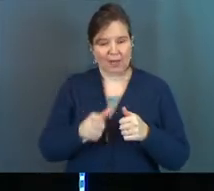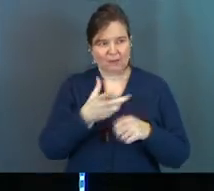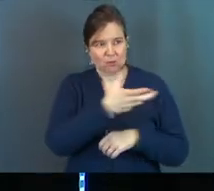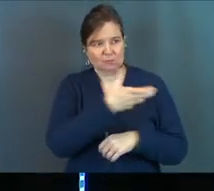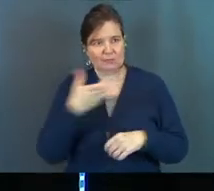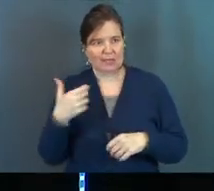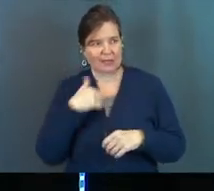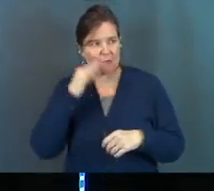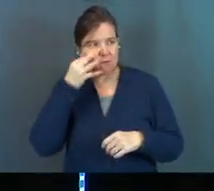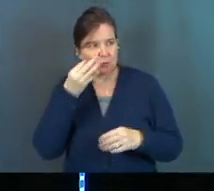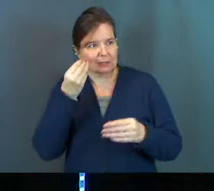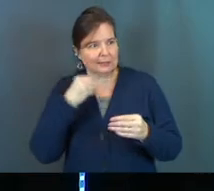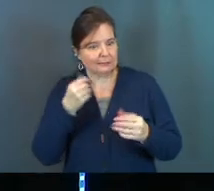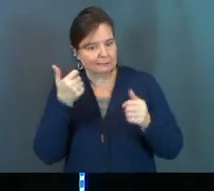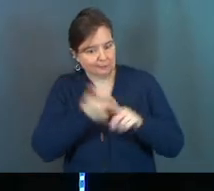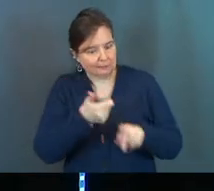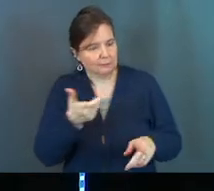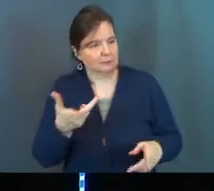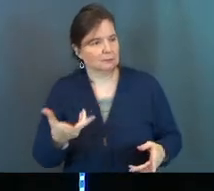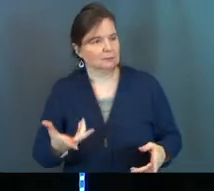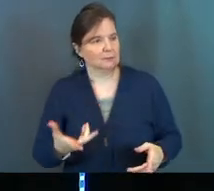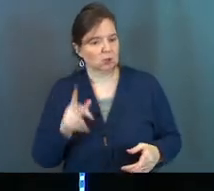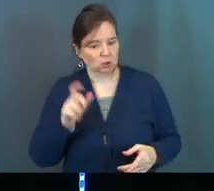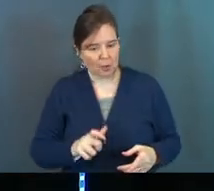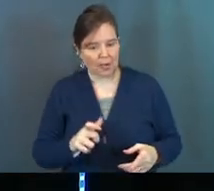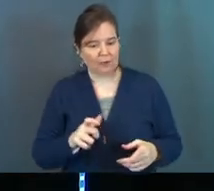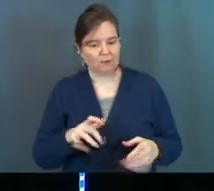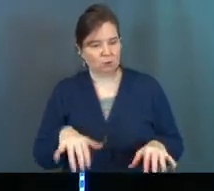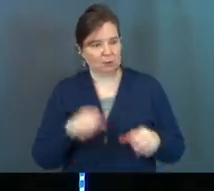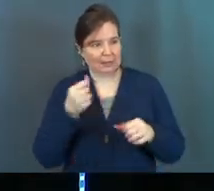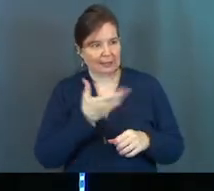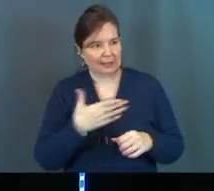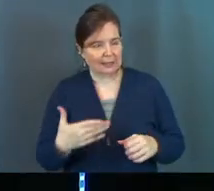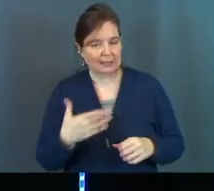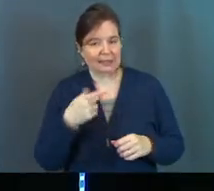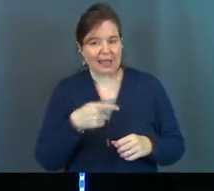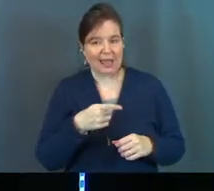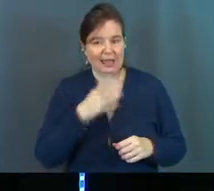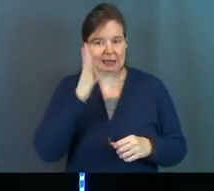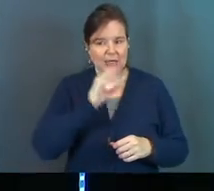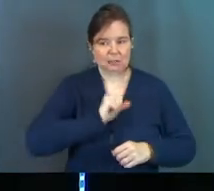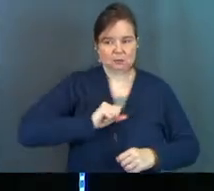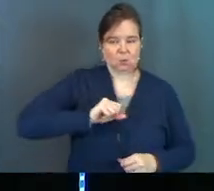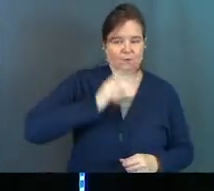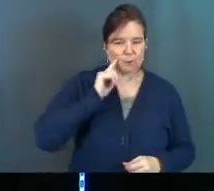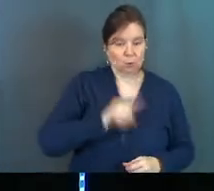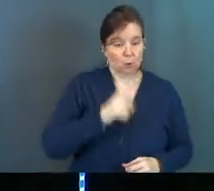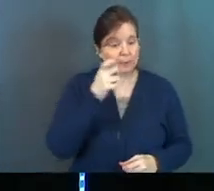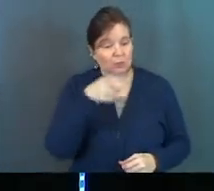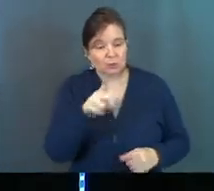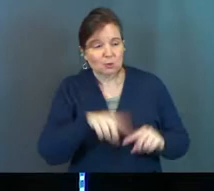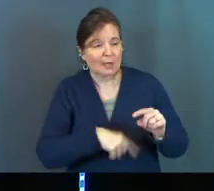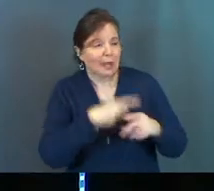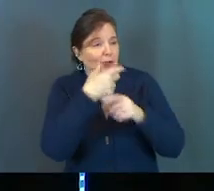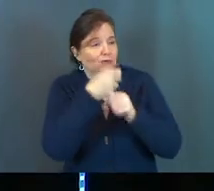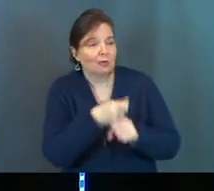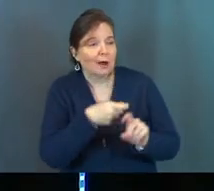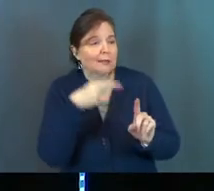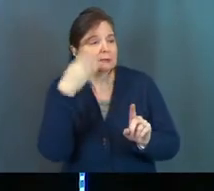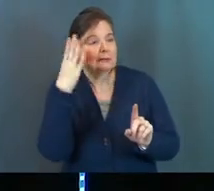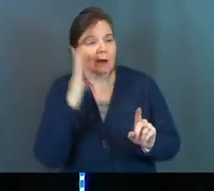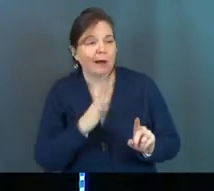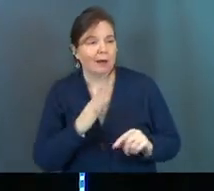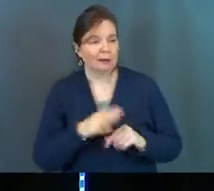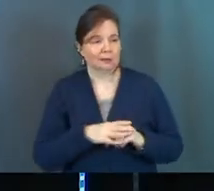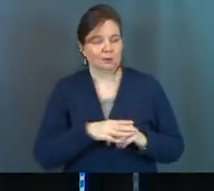to have to take it into your own hands, Eve. You're going to have to take this thing that he's holding back from you because you can't trust him.